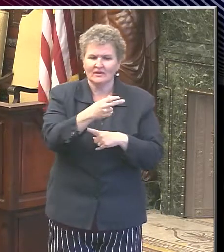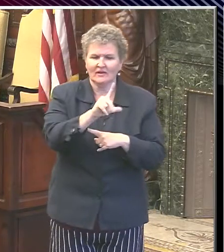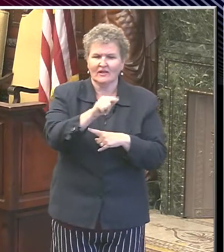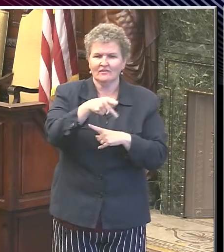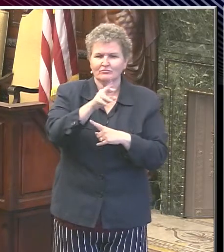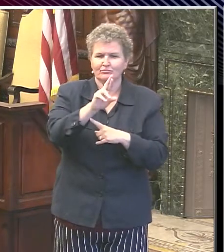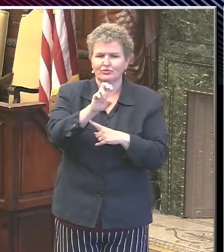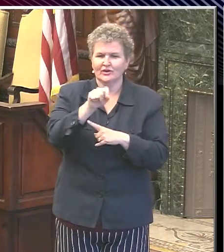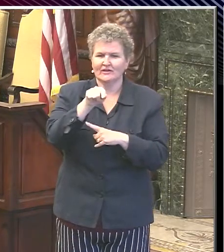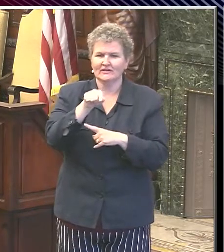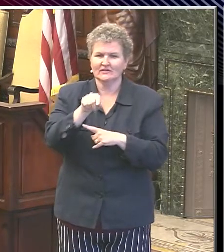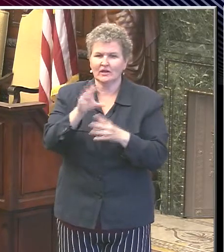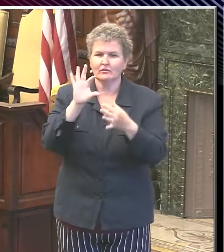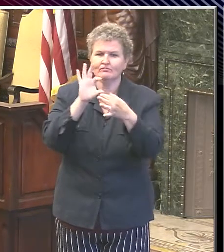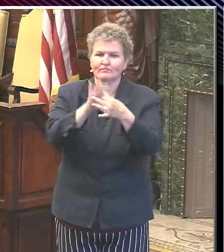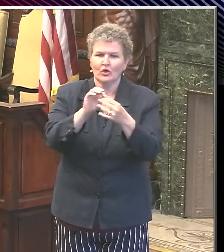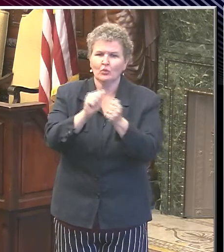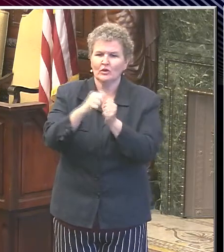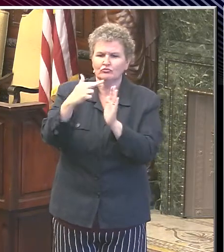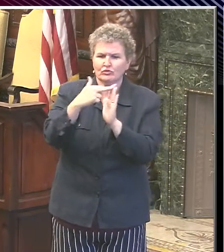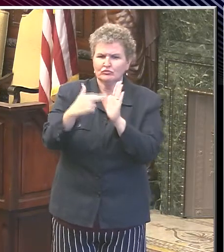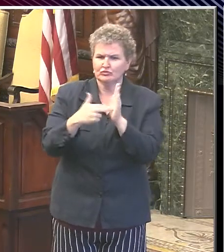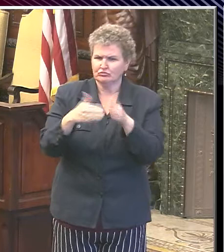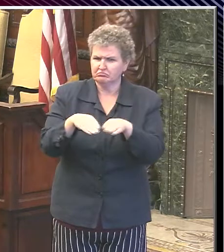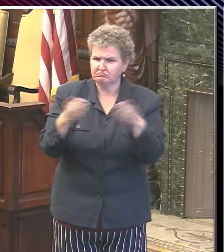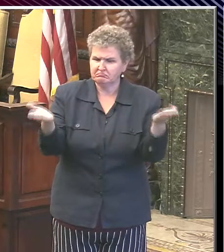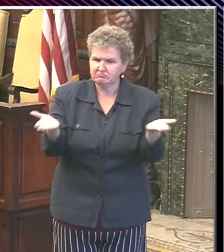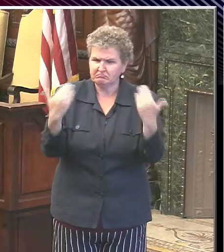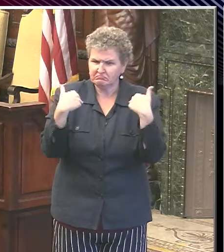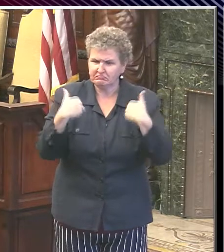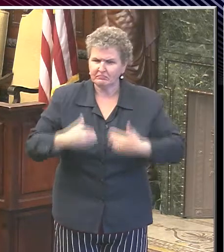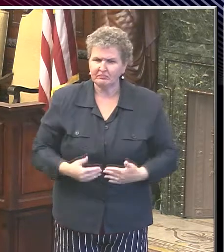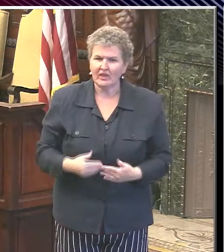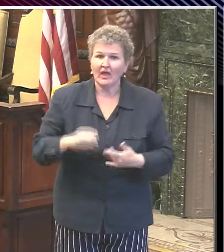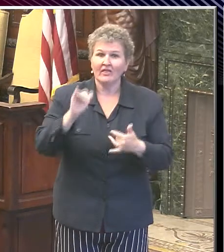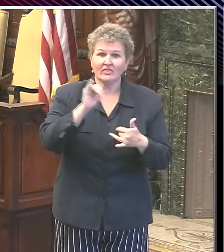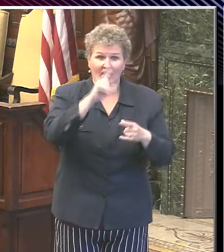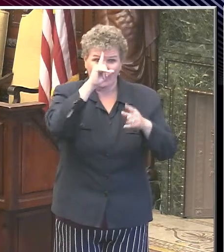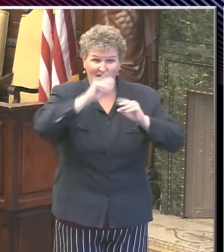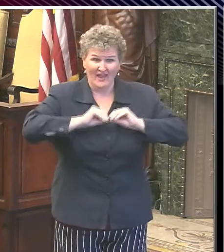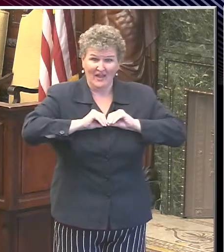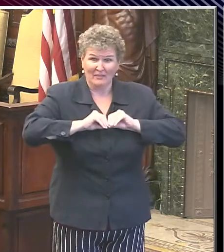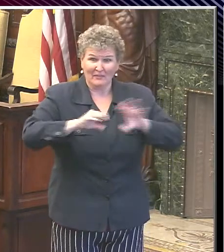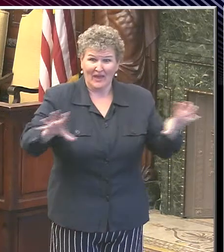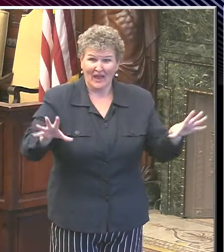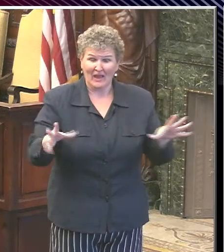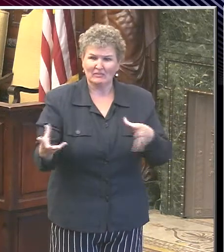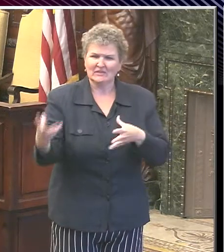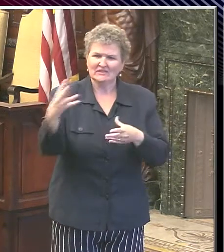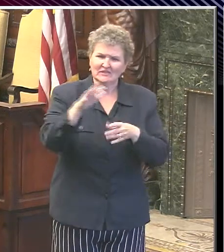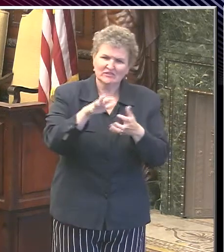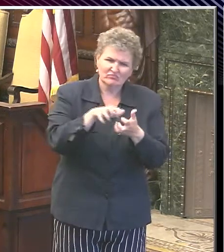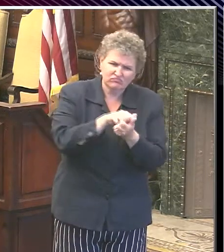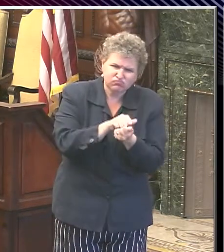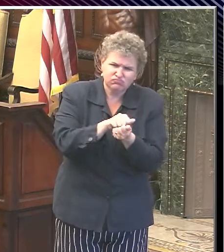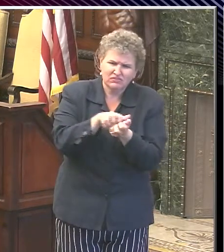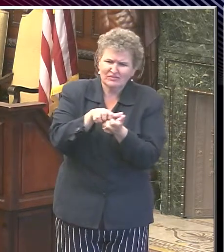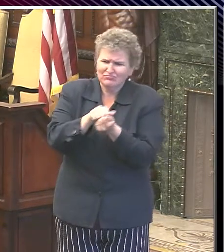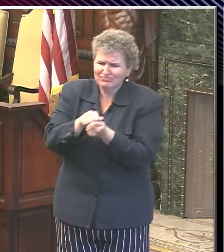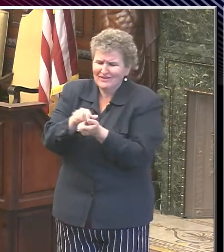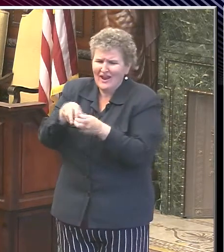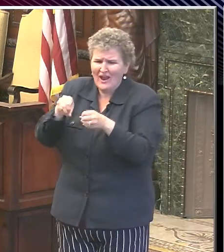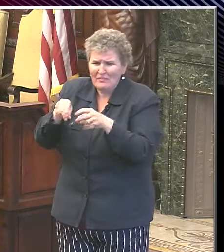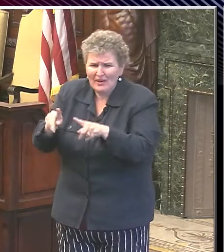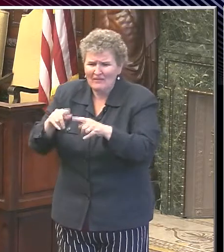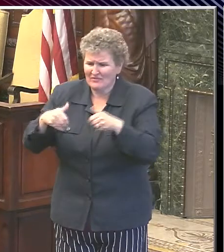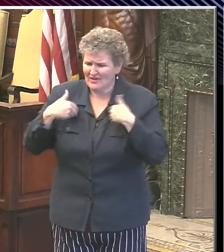in the program this year. We just can't allow the pandemic to take safe, quality learning experiences away from our children, especially at the